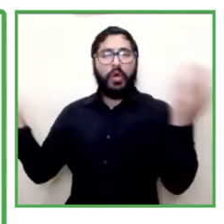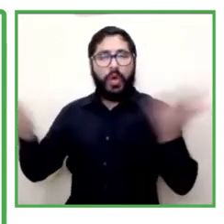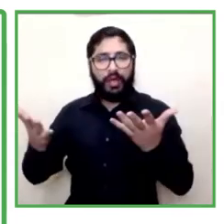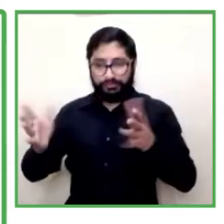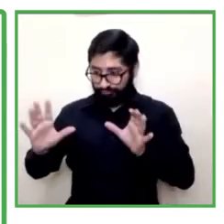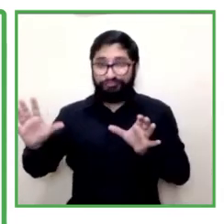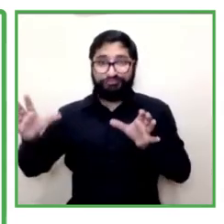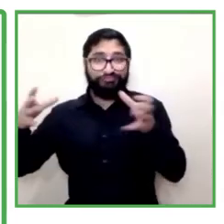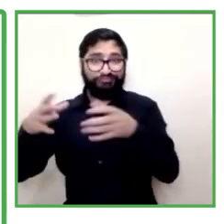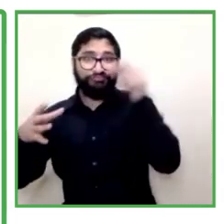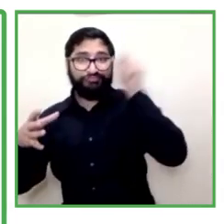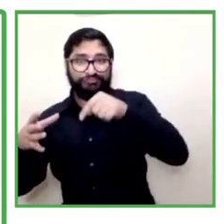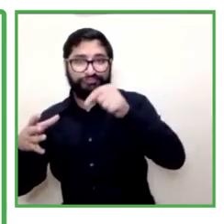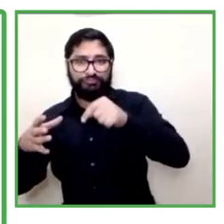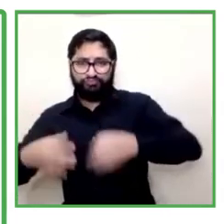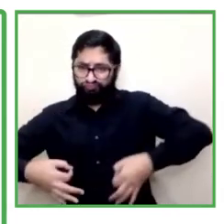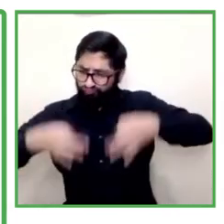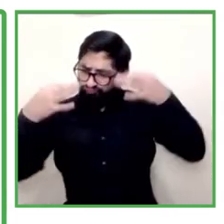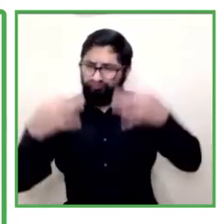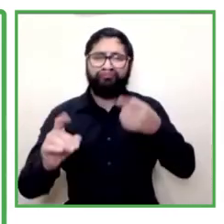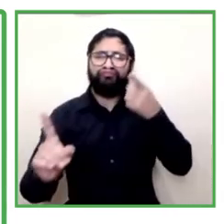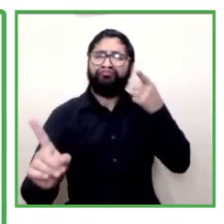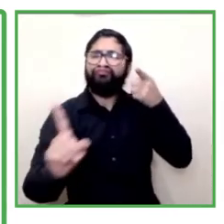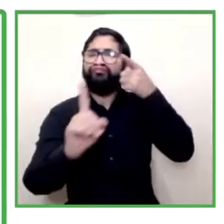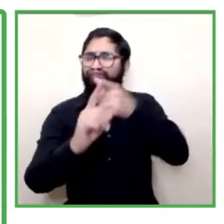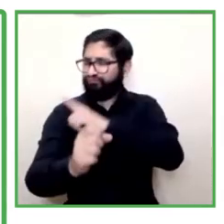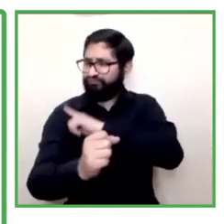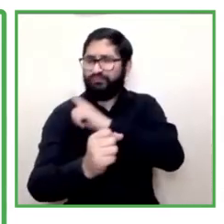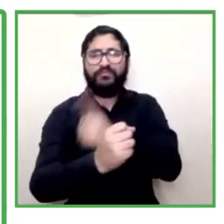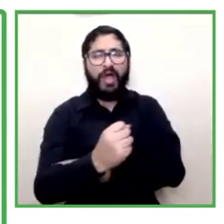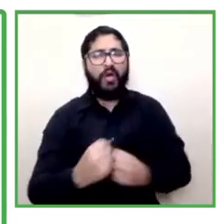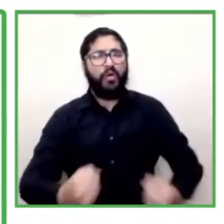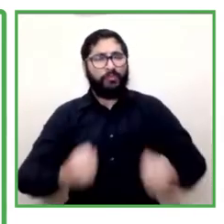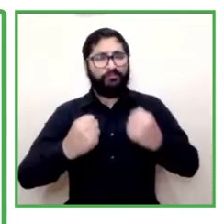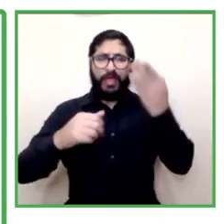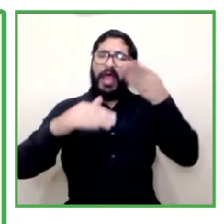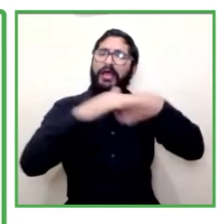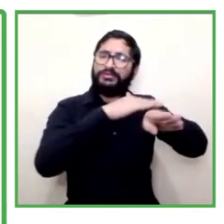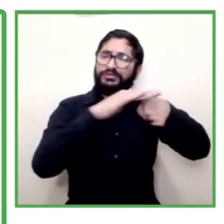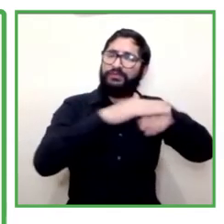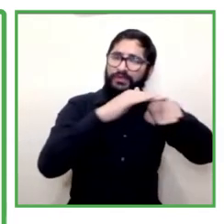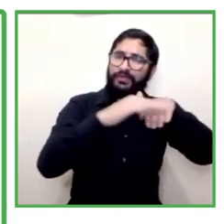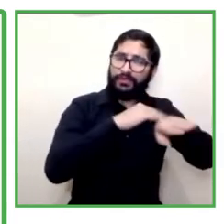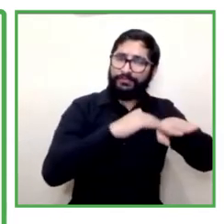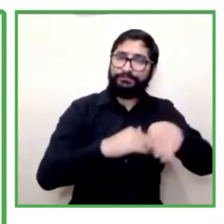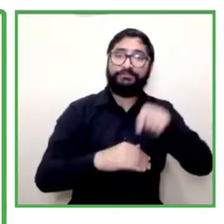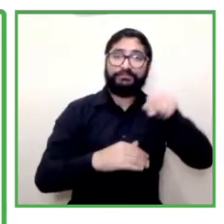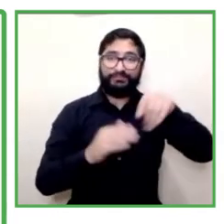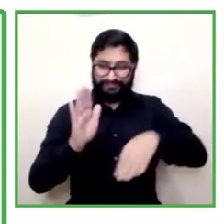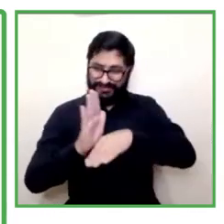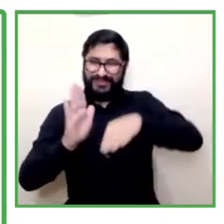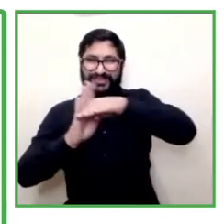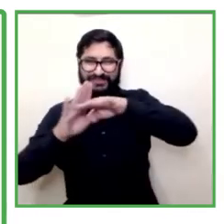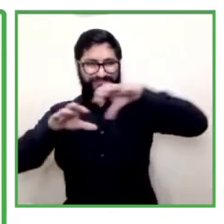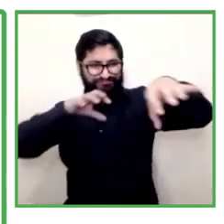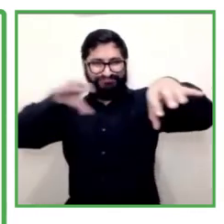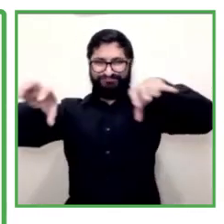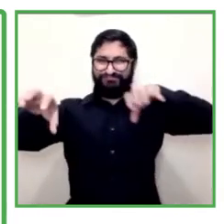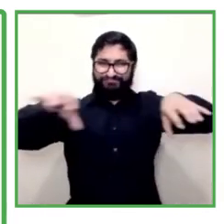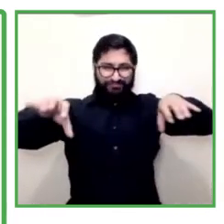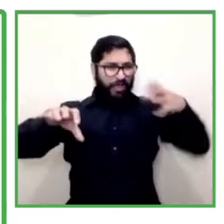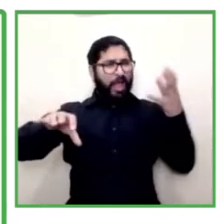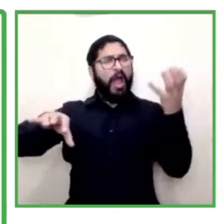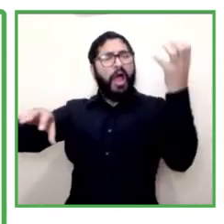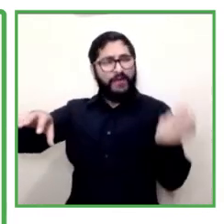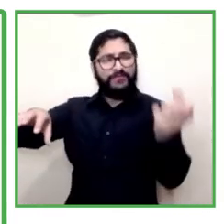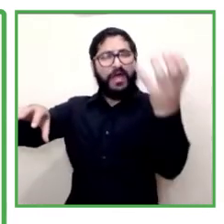we need to create a team that's leader in accessibility in a regional level and on different